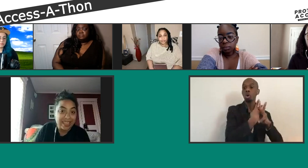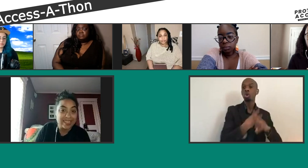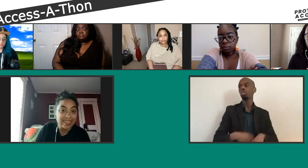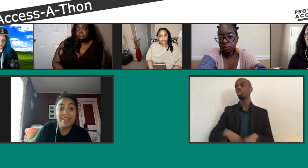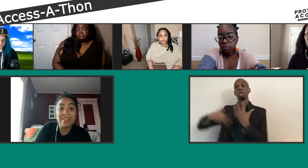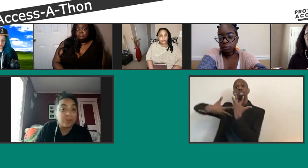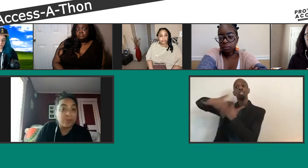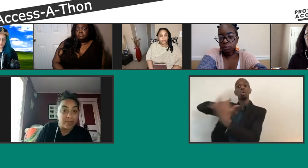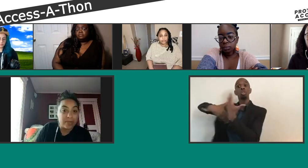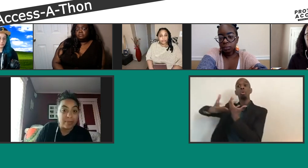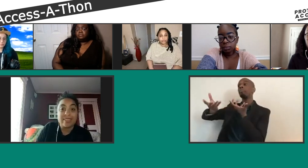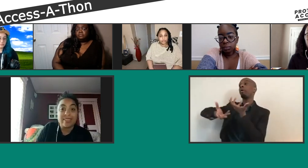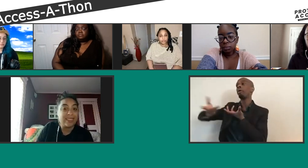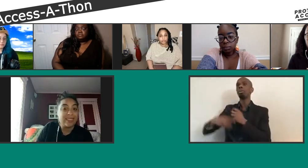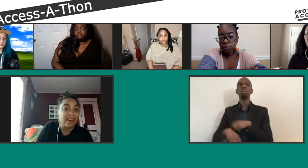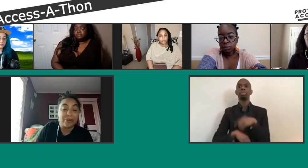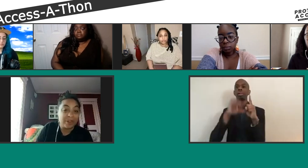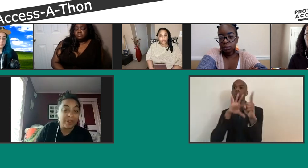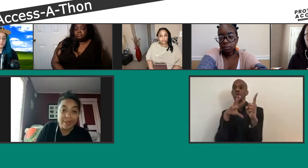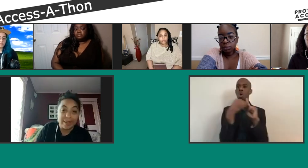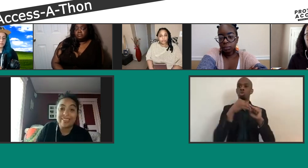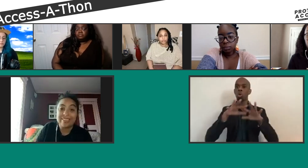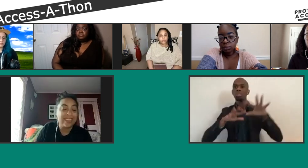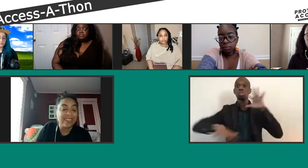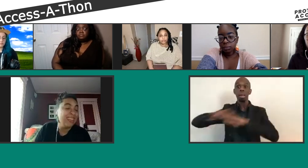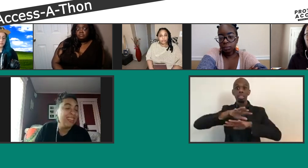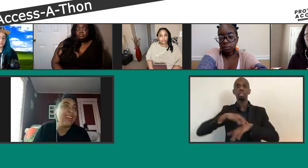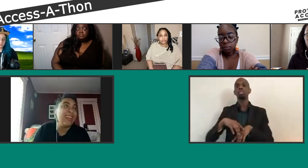space, cultural spaces, you know, learning spaces.